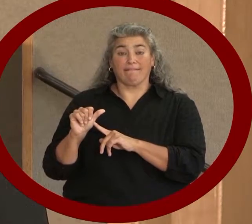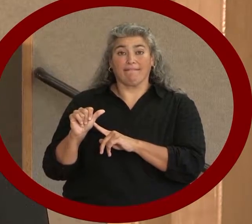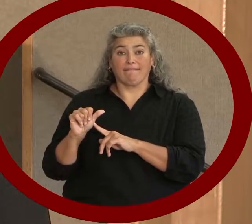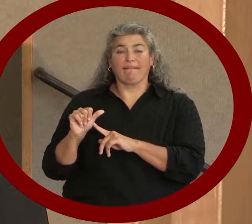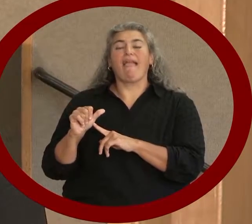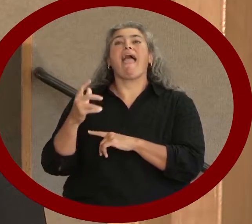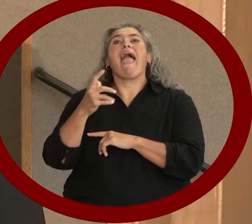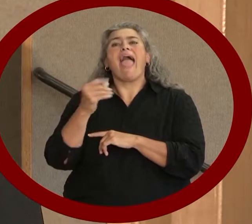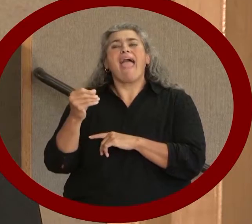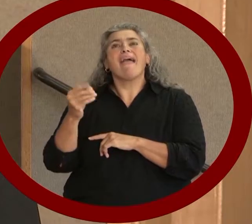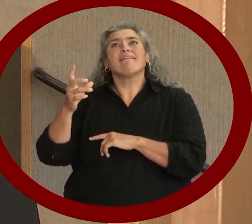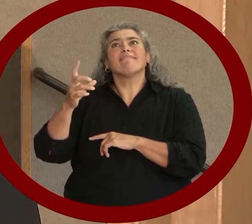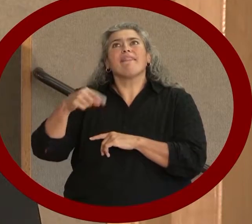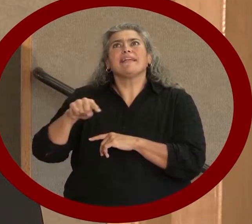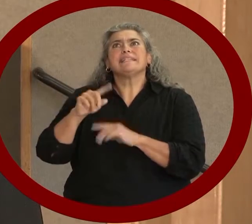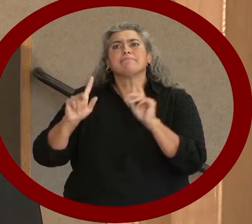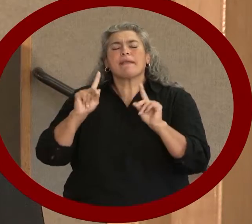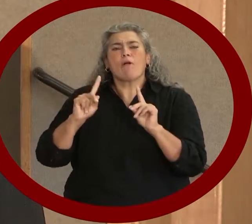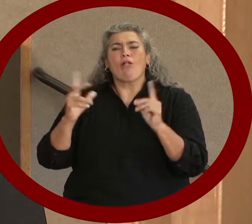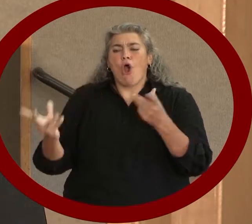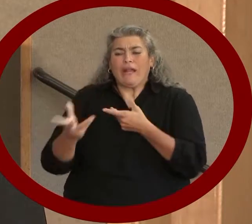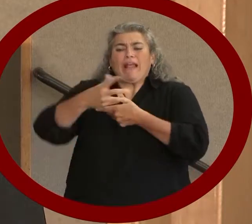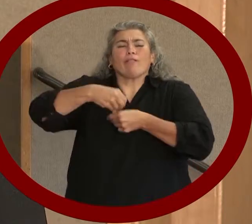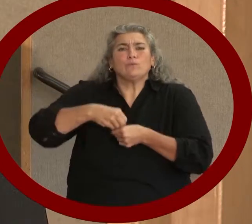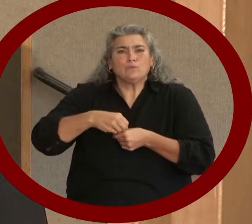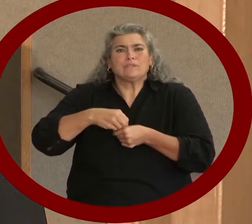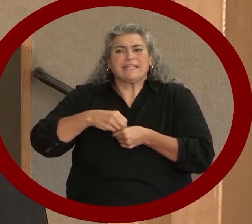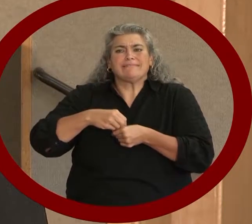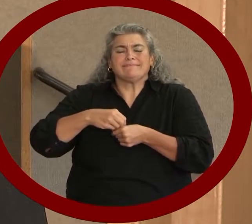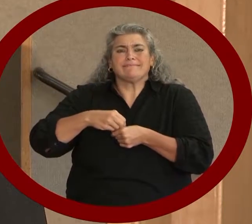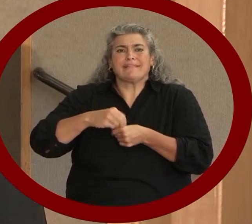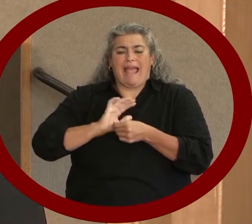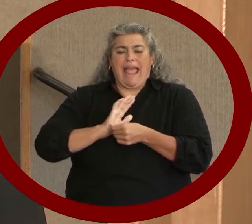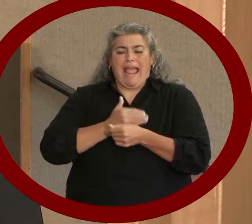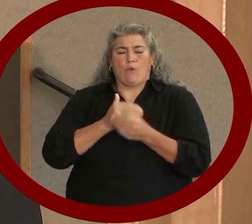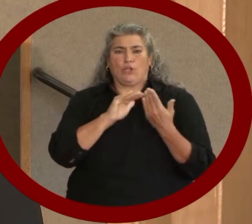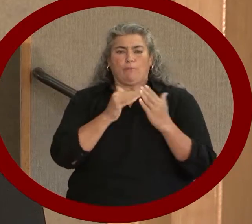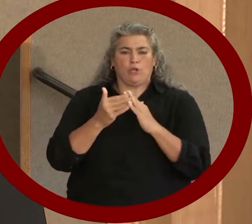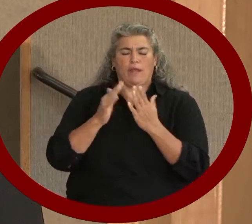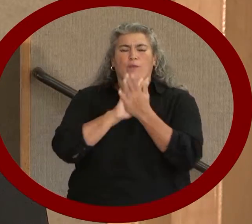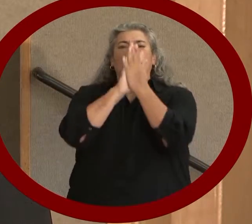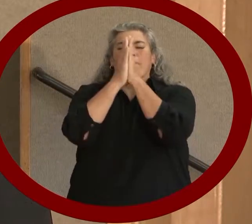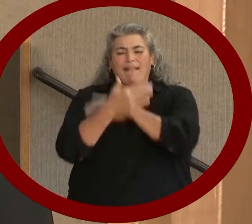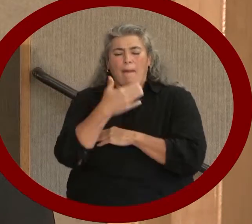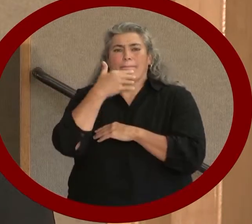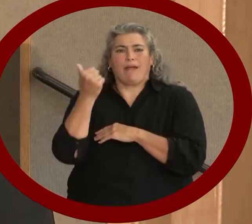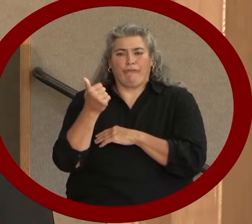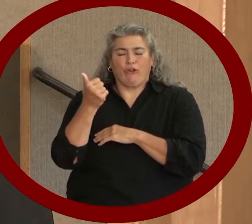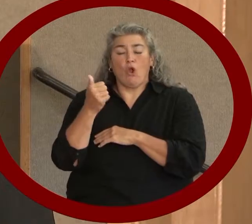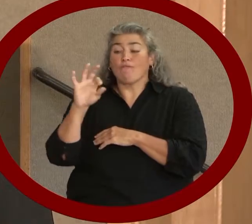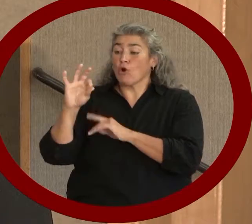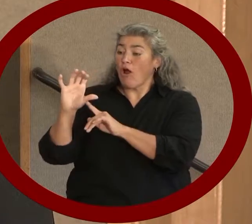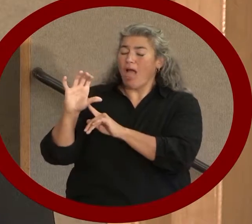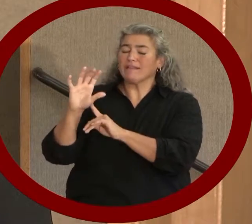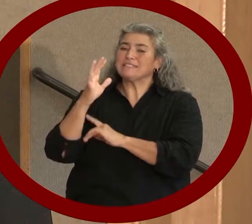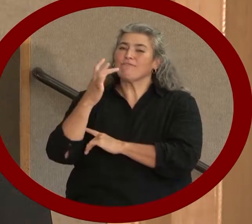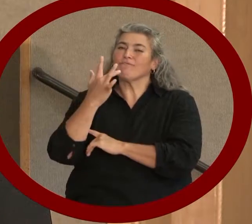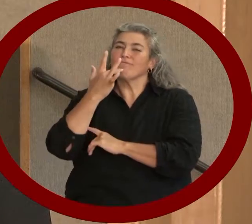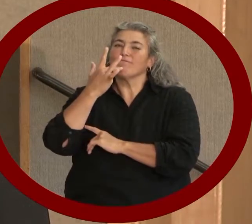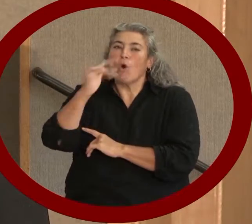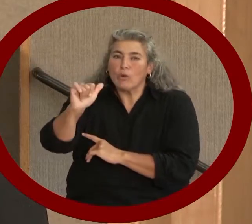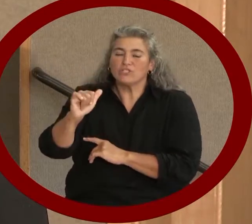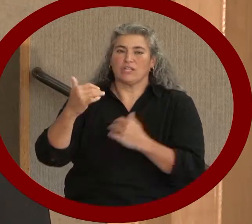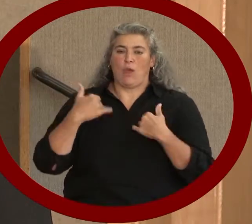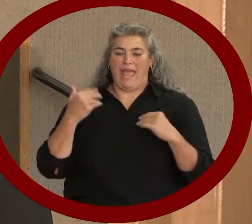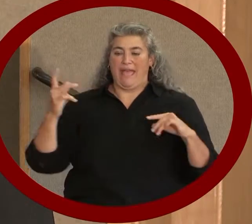inclusive and community will benefit us all. Fort Collins is fortunate to have these people and businesses and